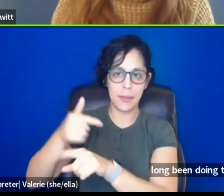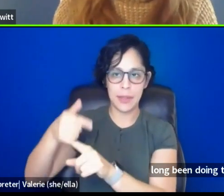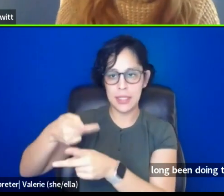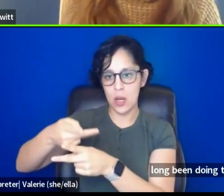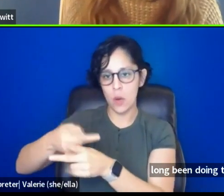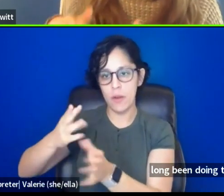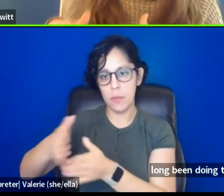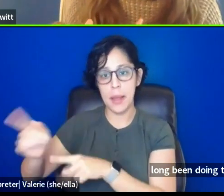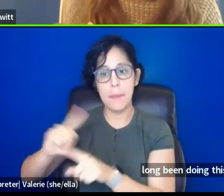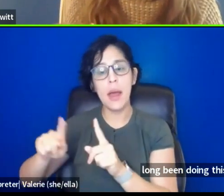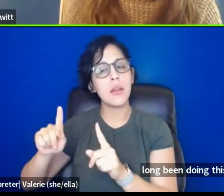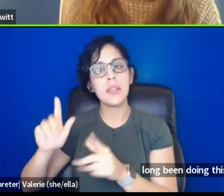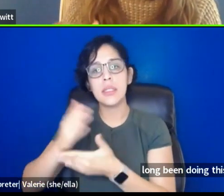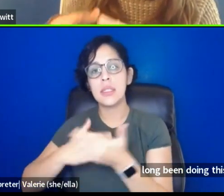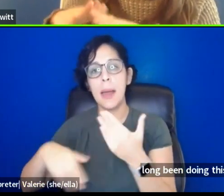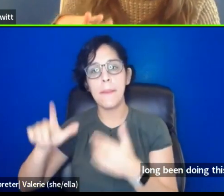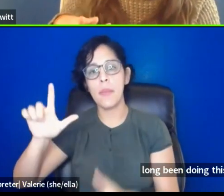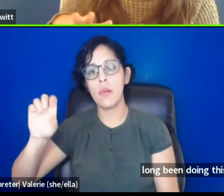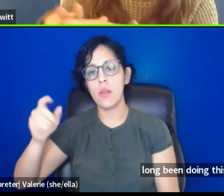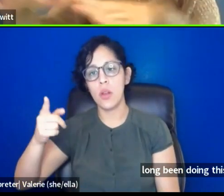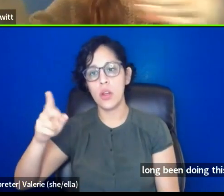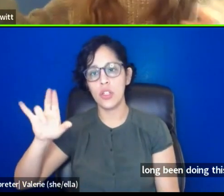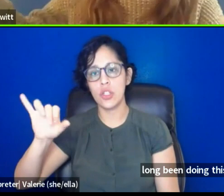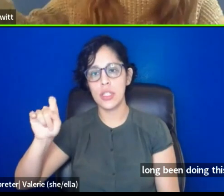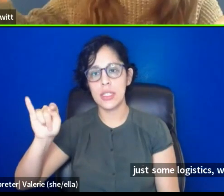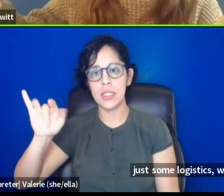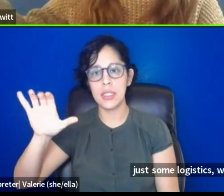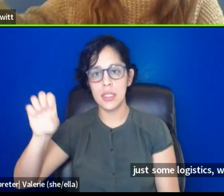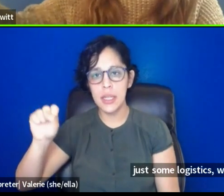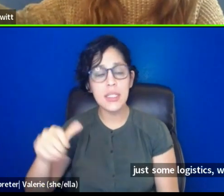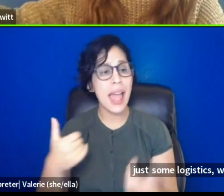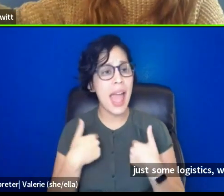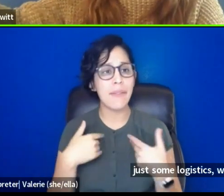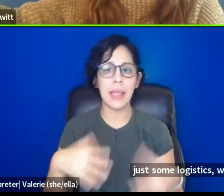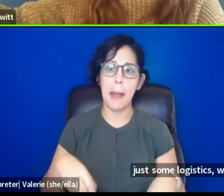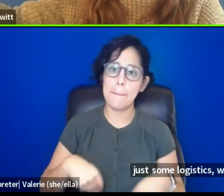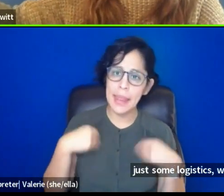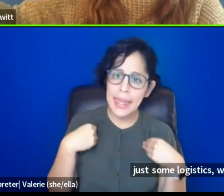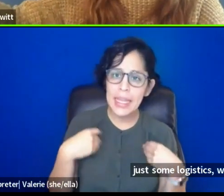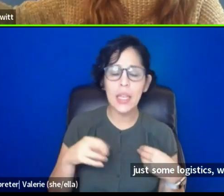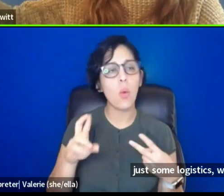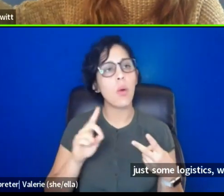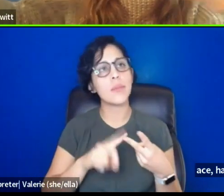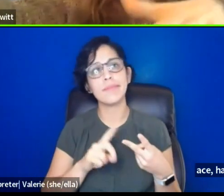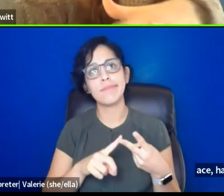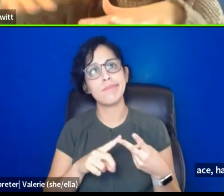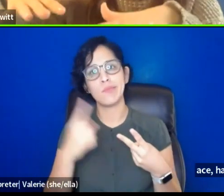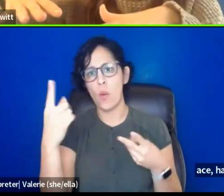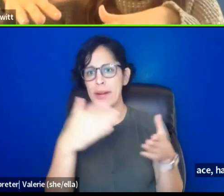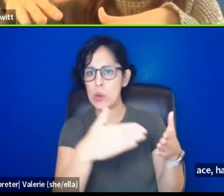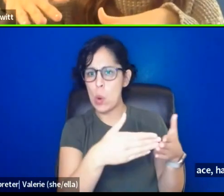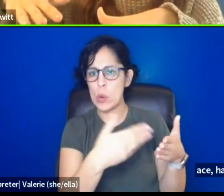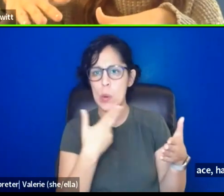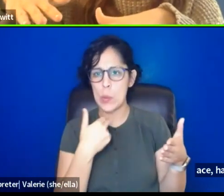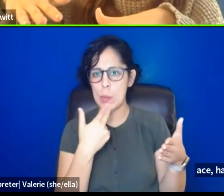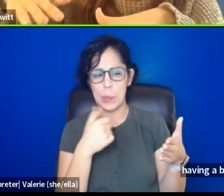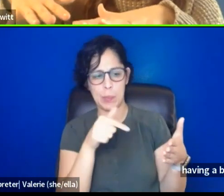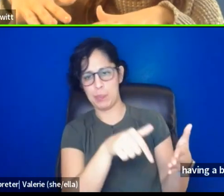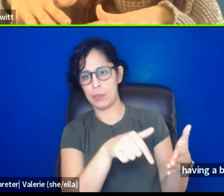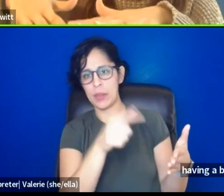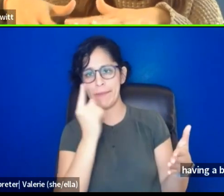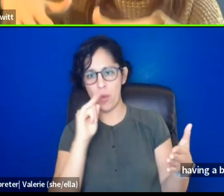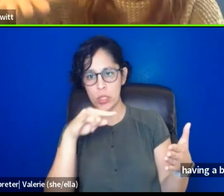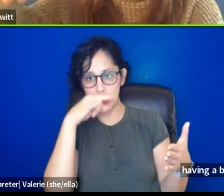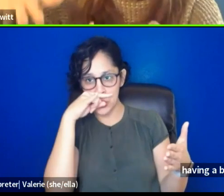some logistics, when you enter the rehearsal space, having a blanket or a designated corner that is for, um,